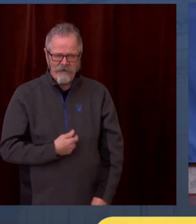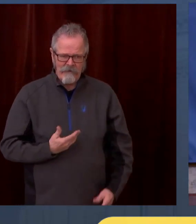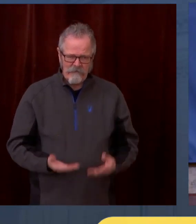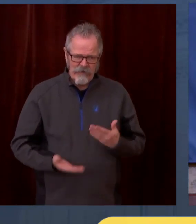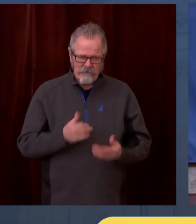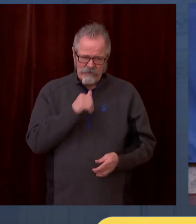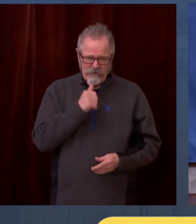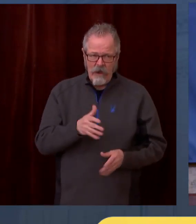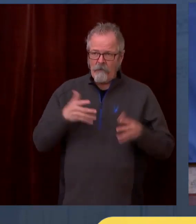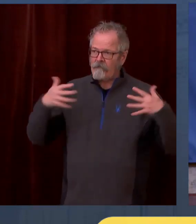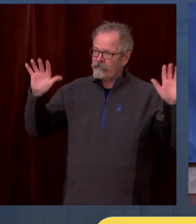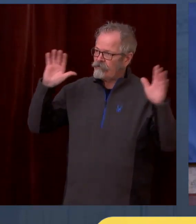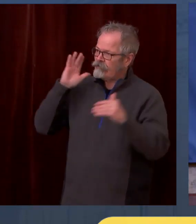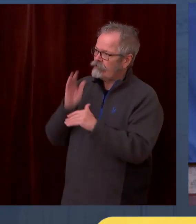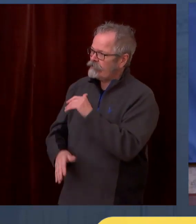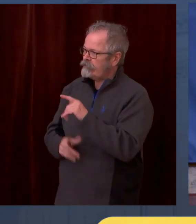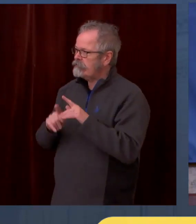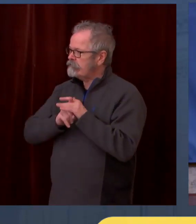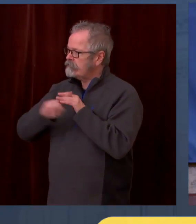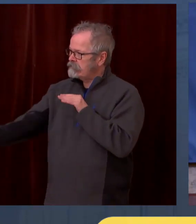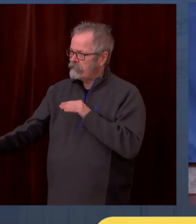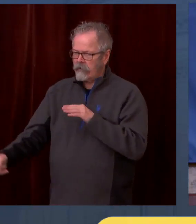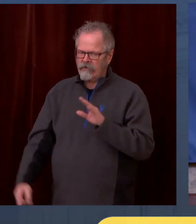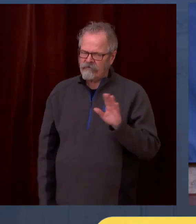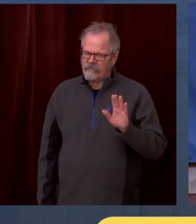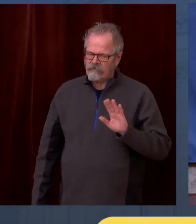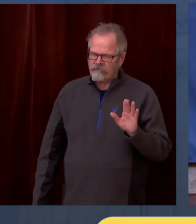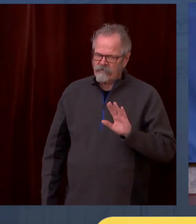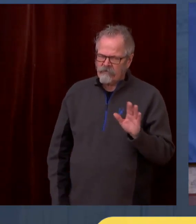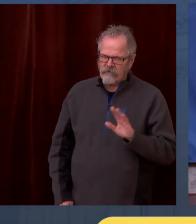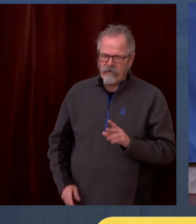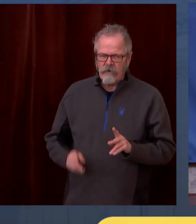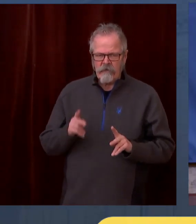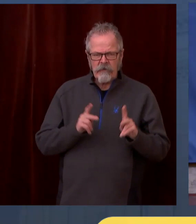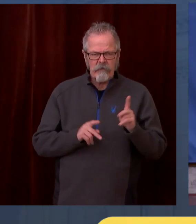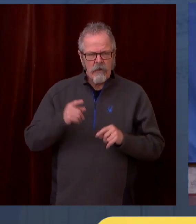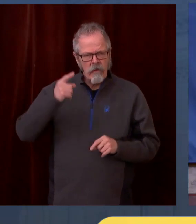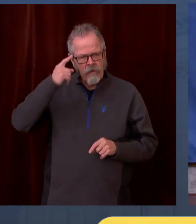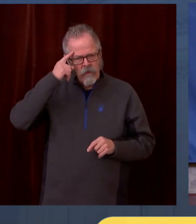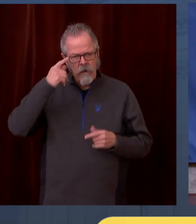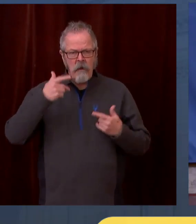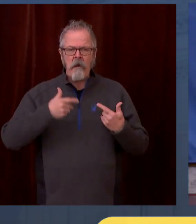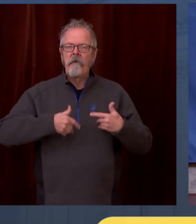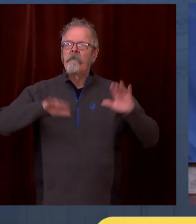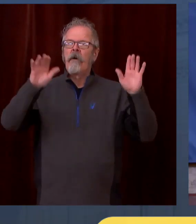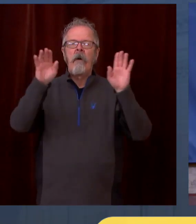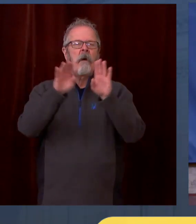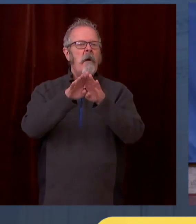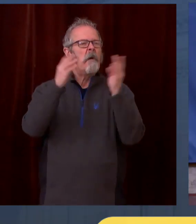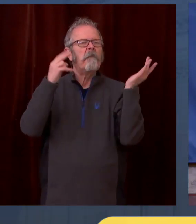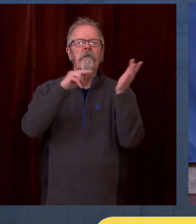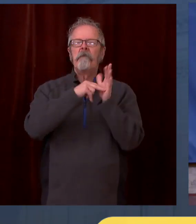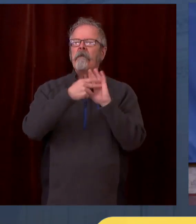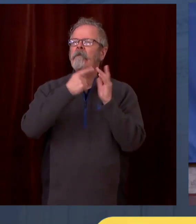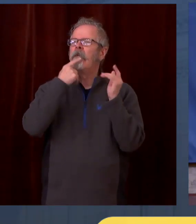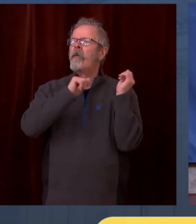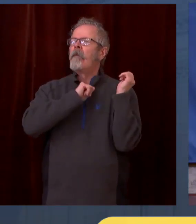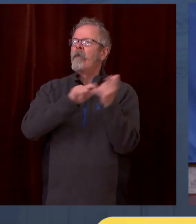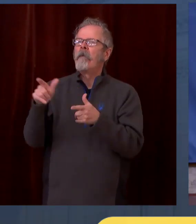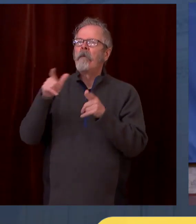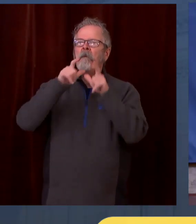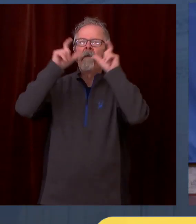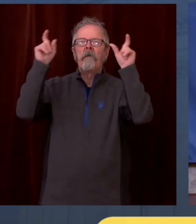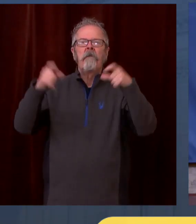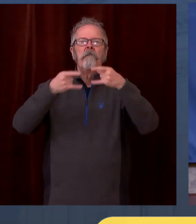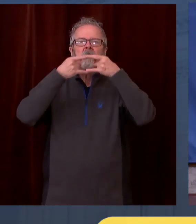as maybe some public relations people would want to be. We want people to get vaccines, not just be eligible